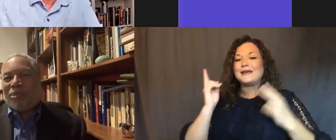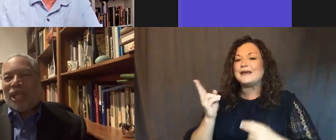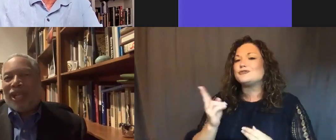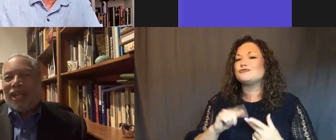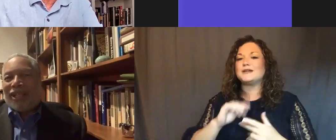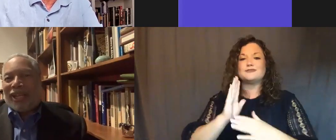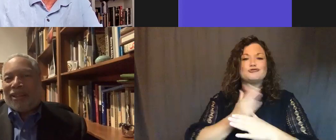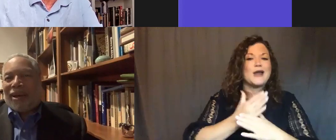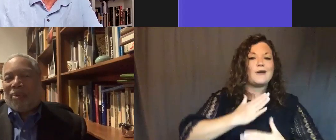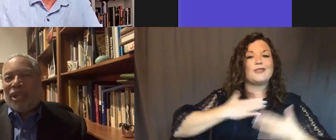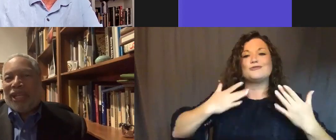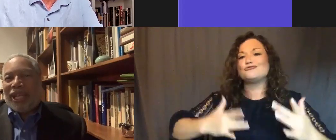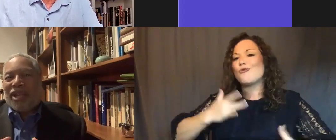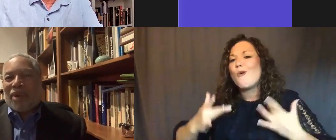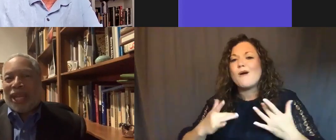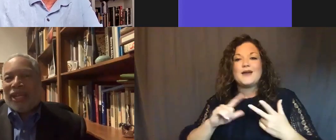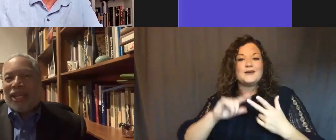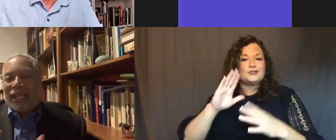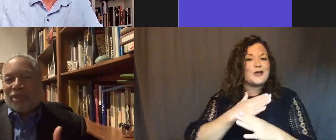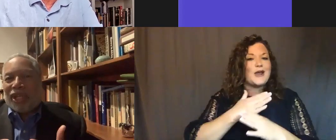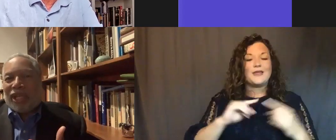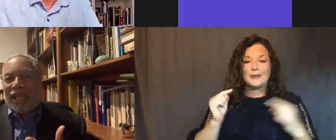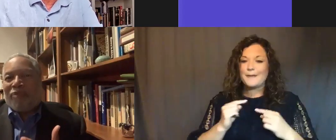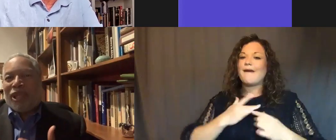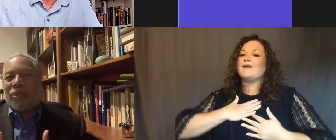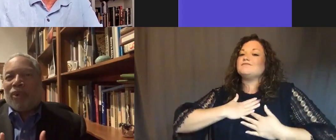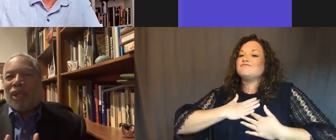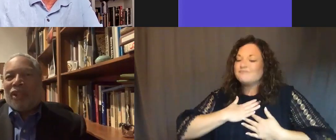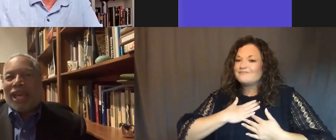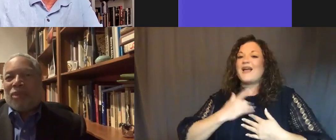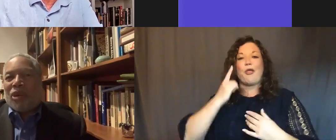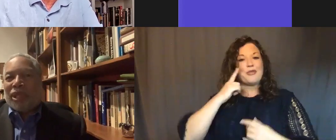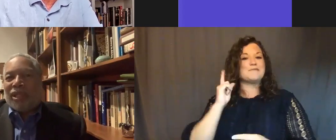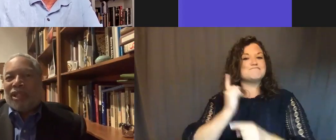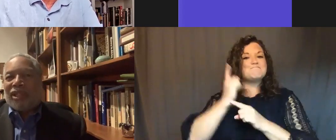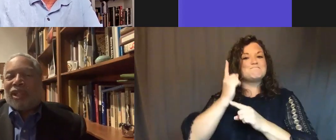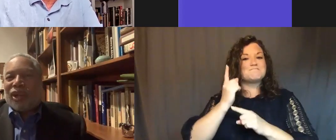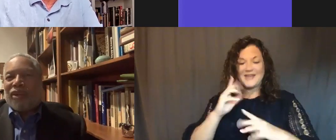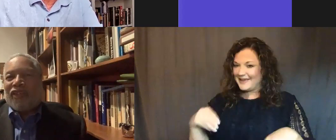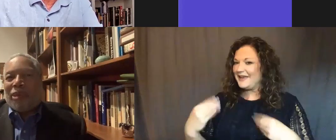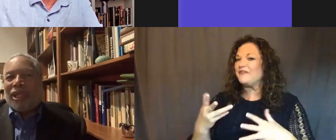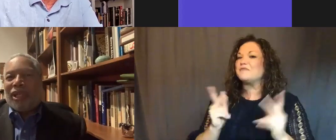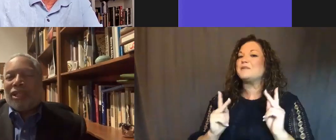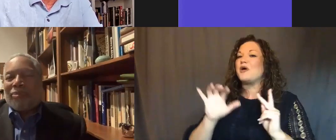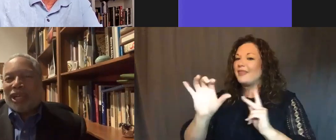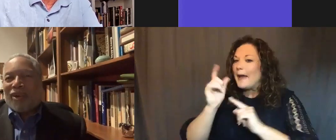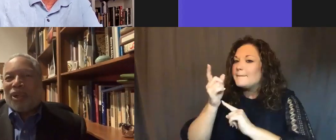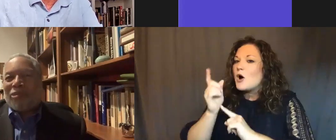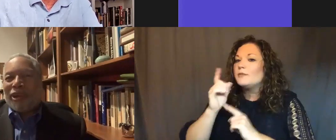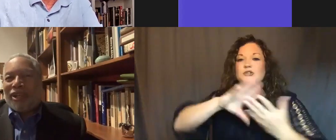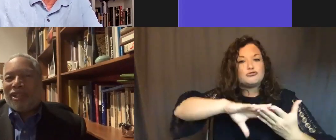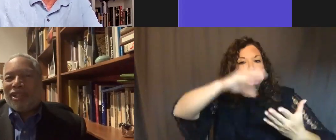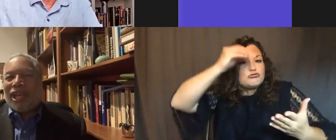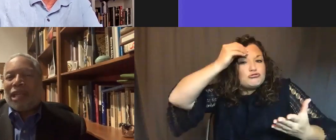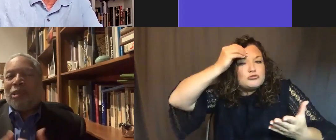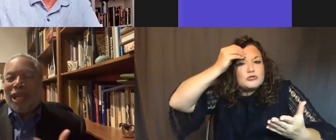that told me that I thought we hit it right, that it was going to give people that moment to learn from it, to bring their own